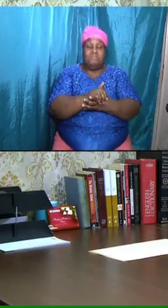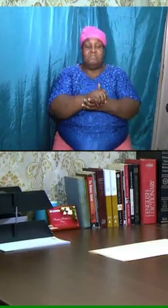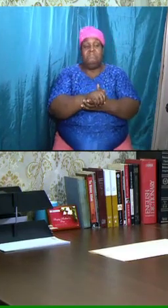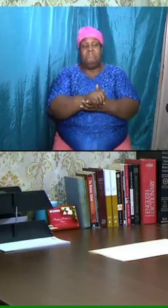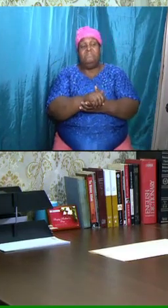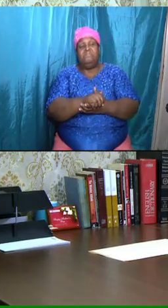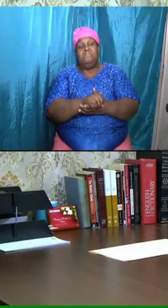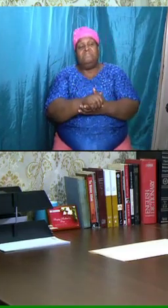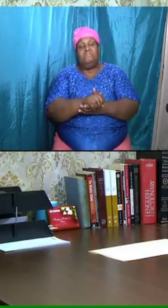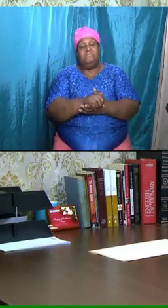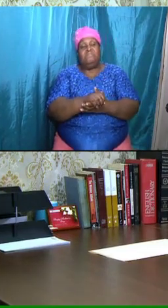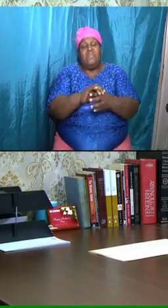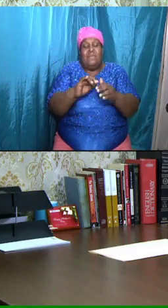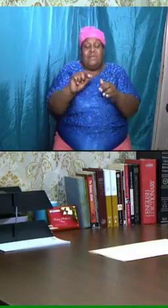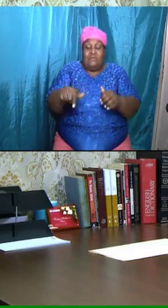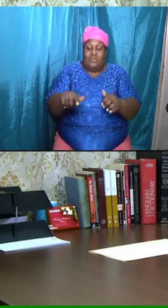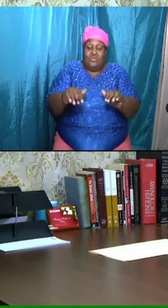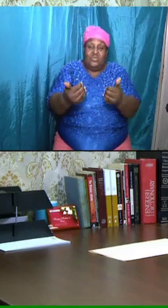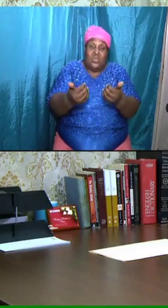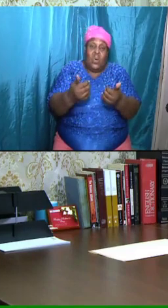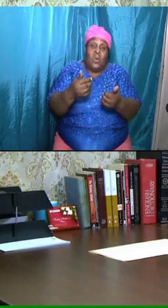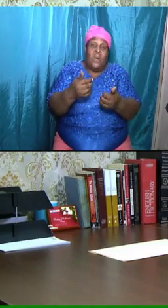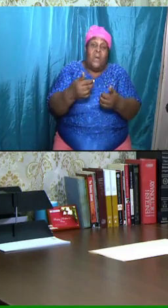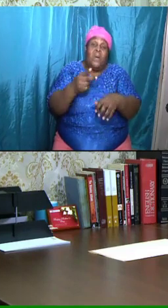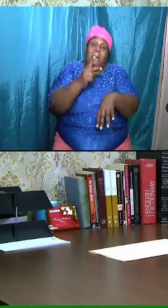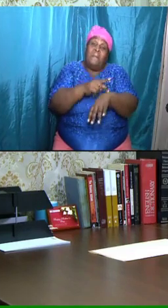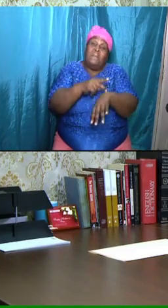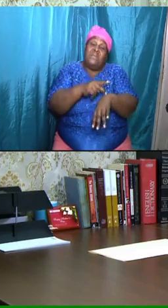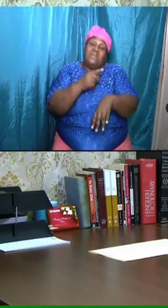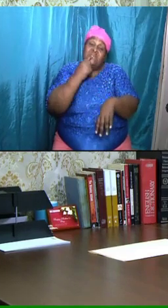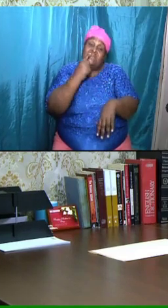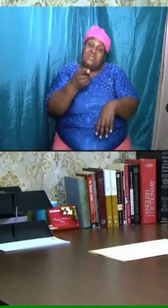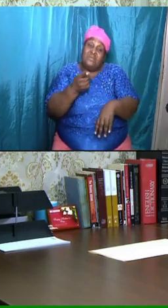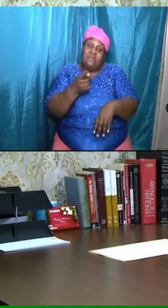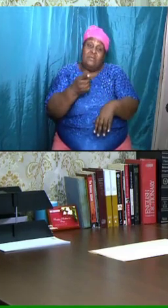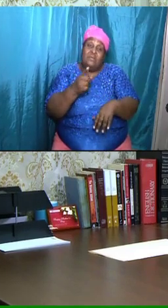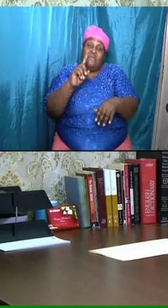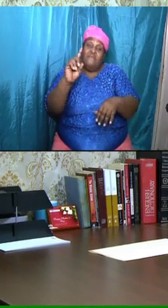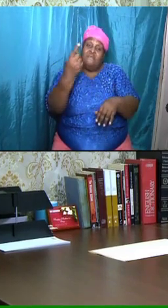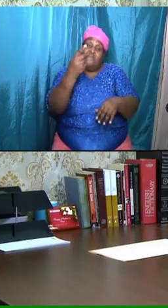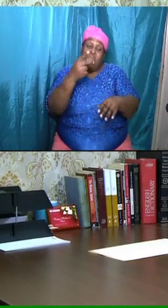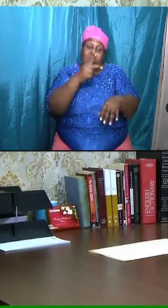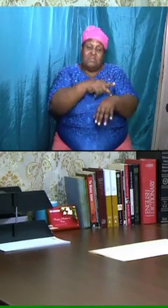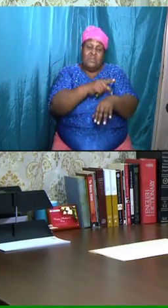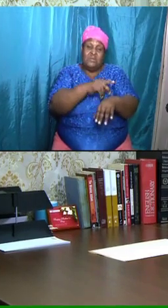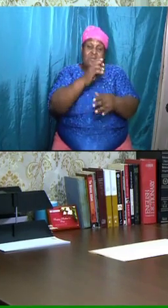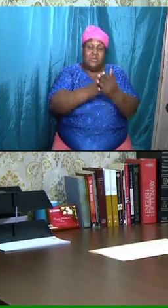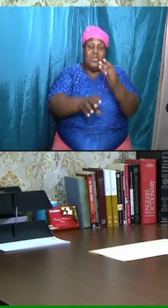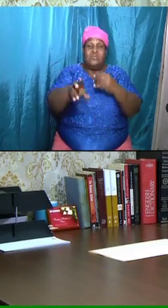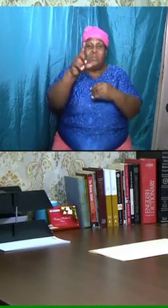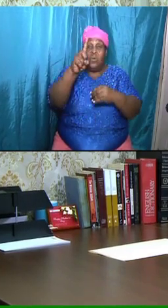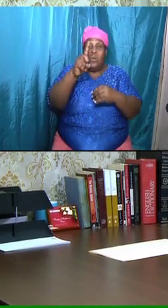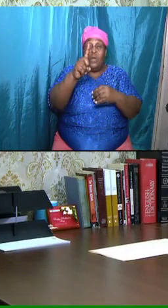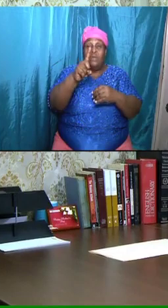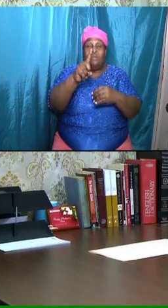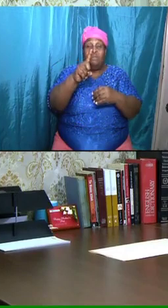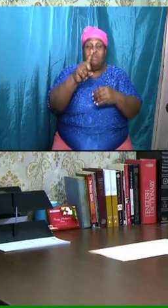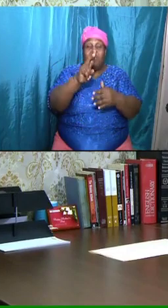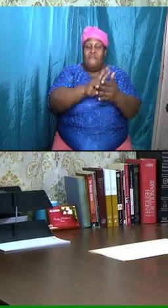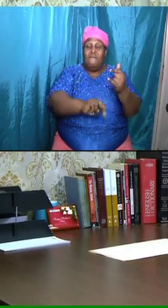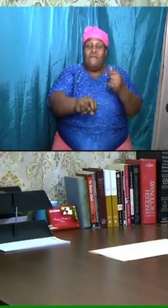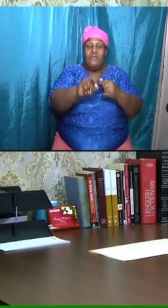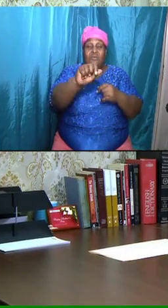Peter puts it in 1 Peter chapter 1 verses 10 to 12.